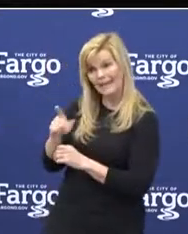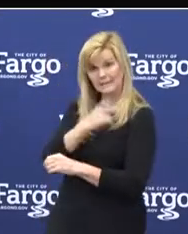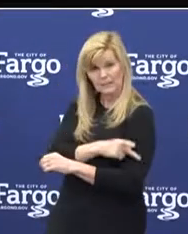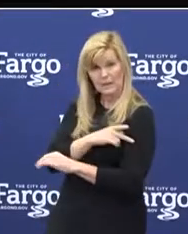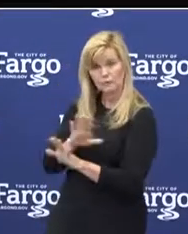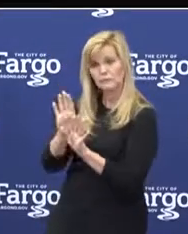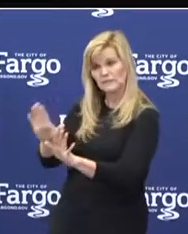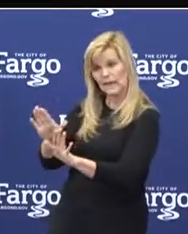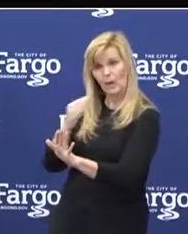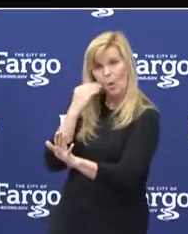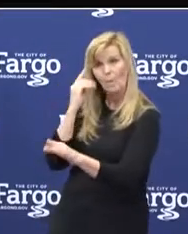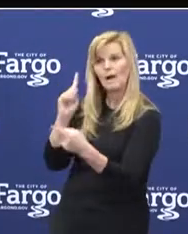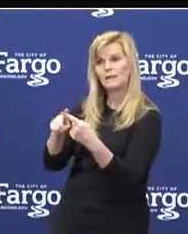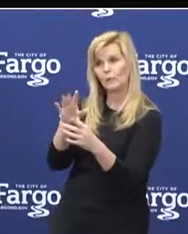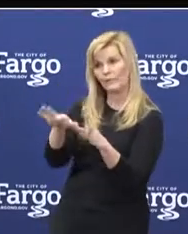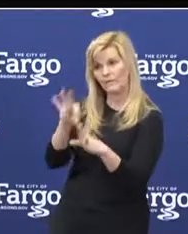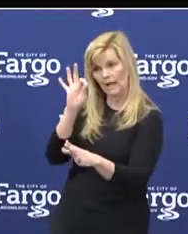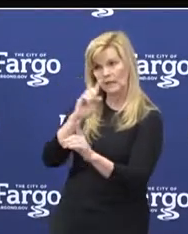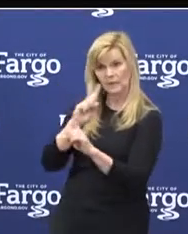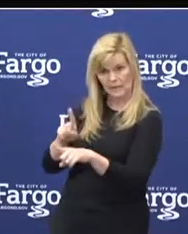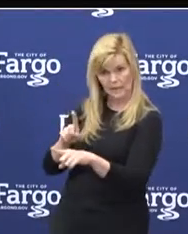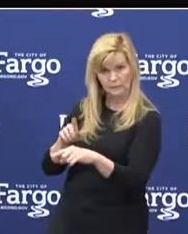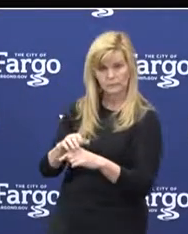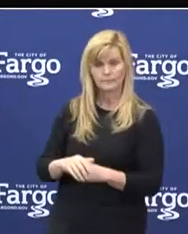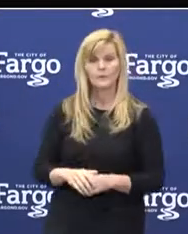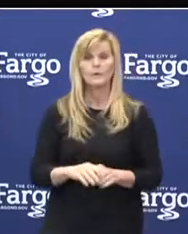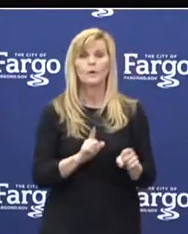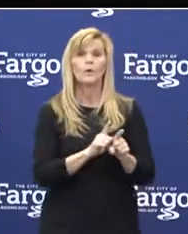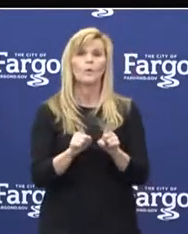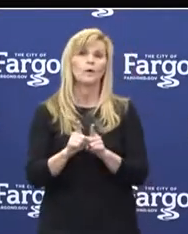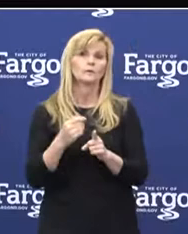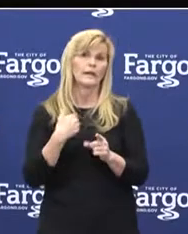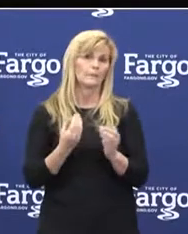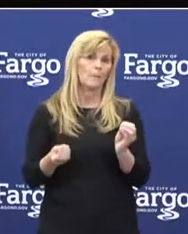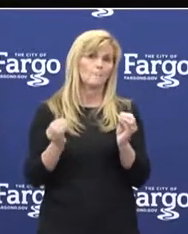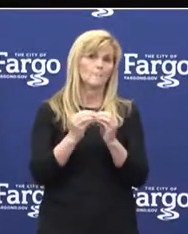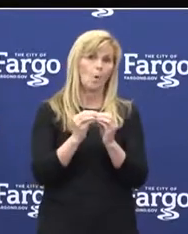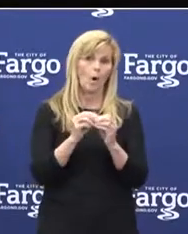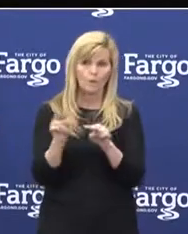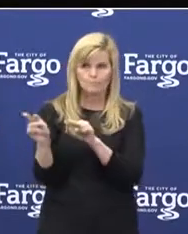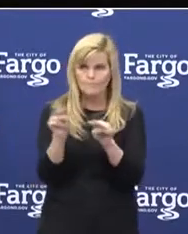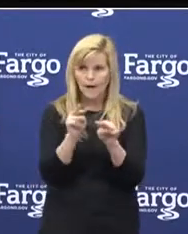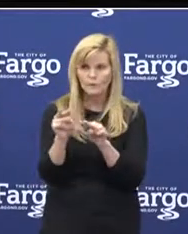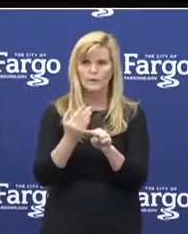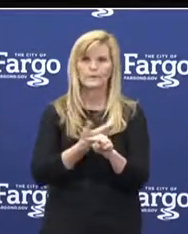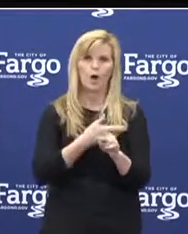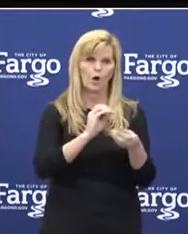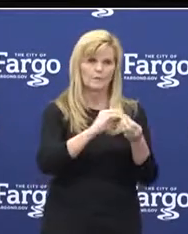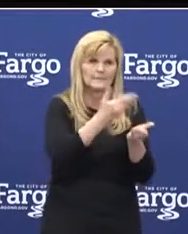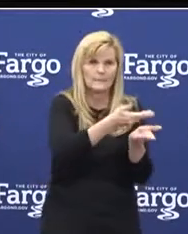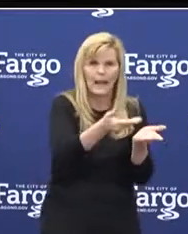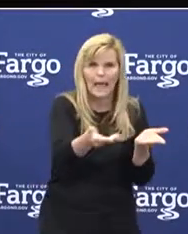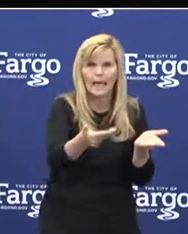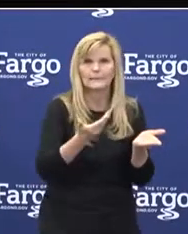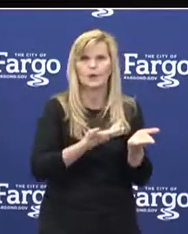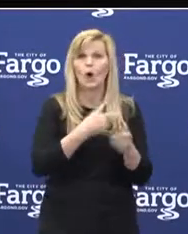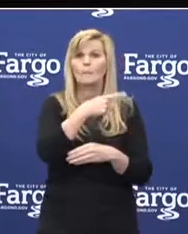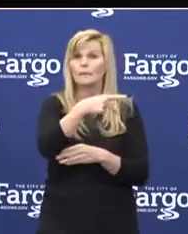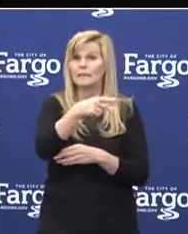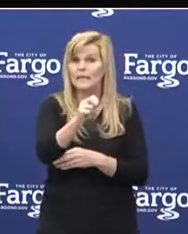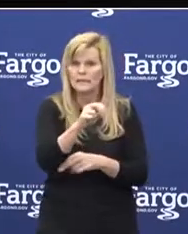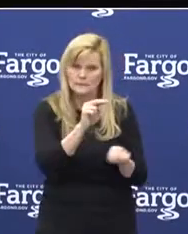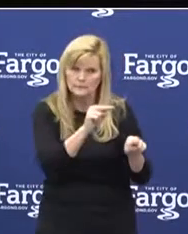that time frame. We have more robust monitoring of our supplies and personal protective equipment